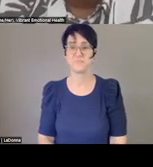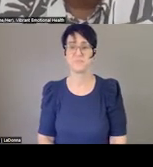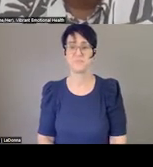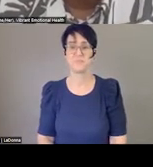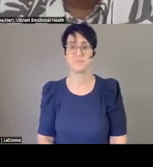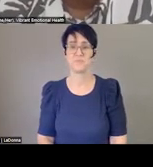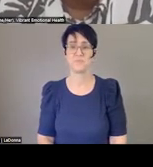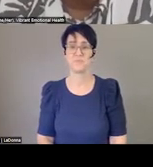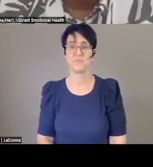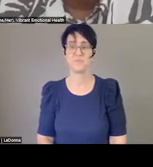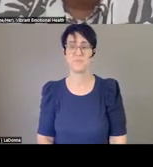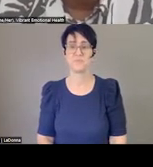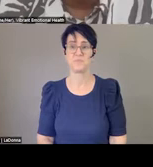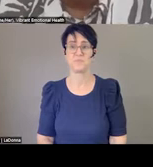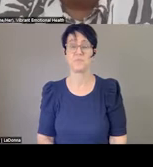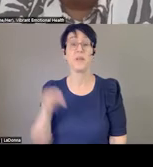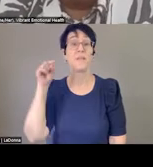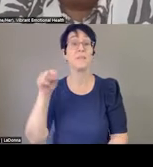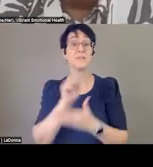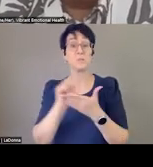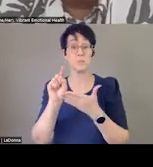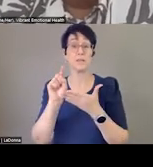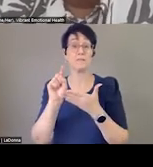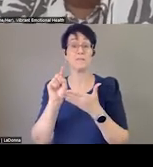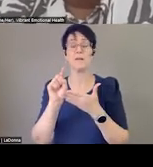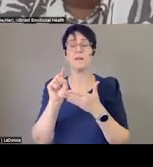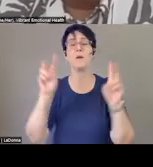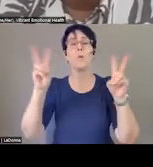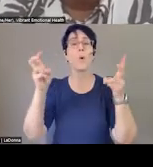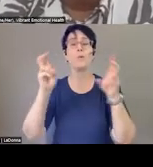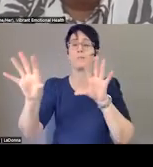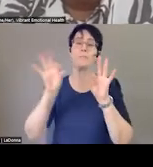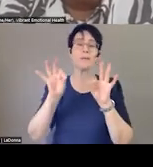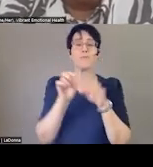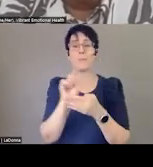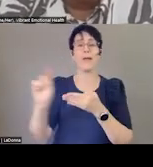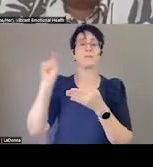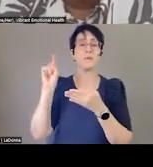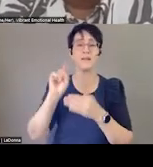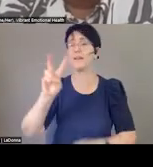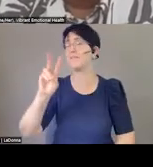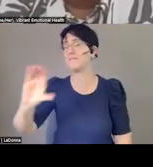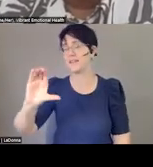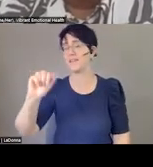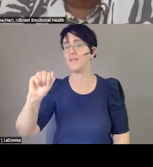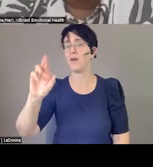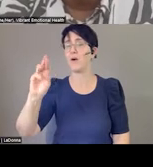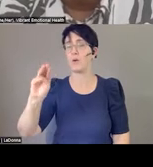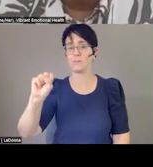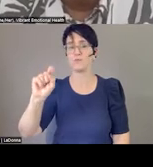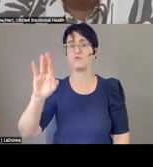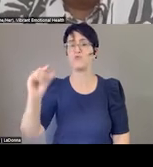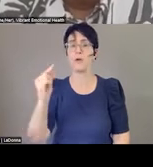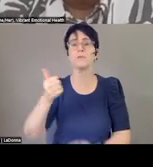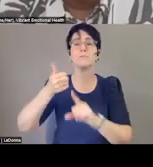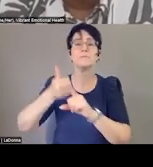This week's featured quote is from last week's host, Vic Armstrong, when he was the commissioner